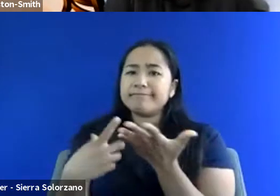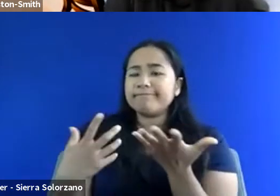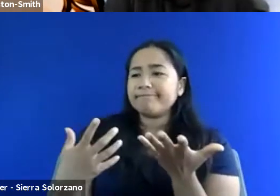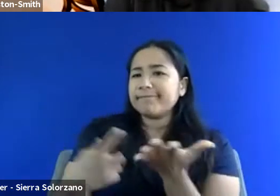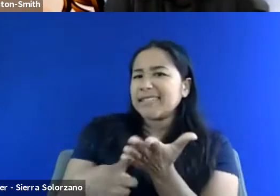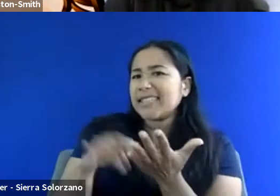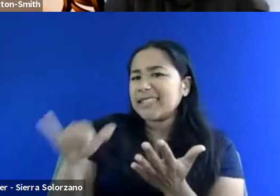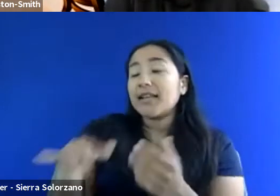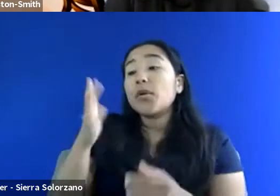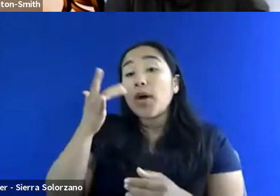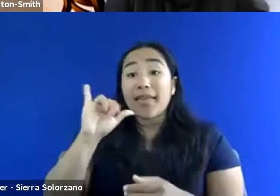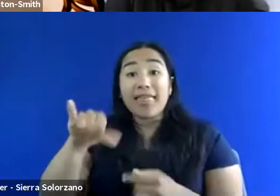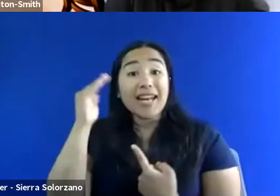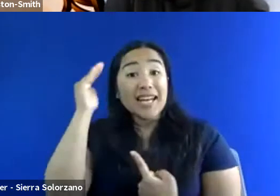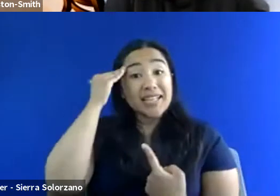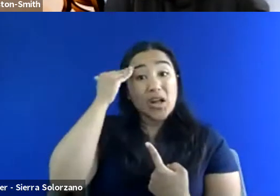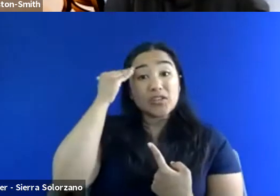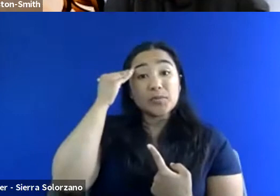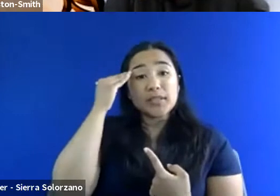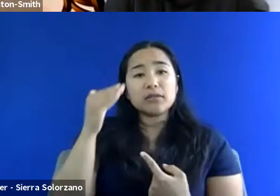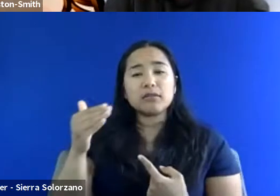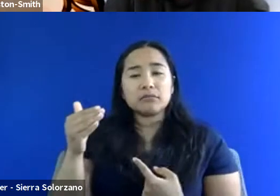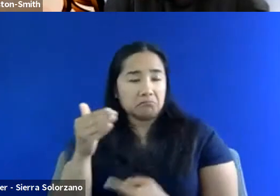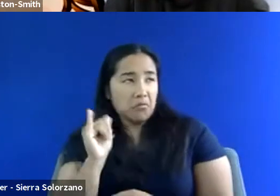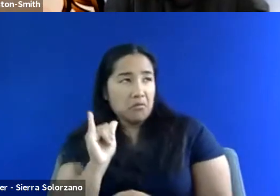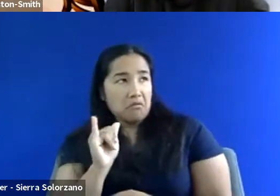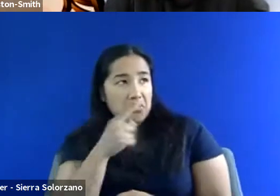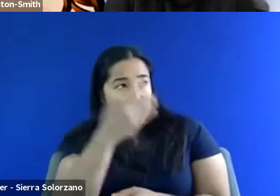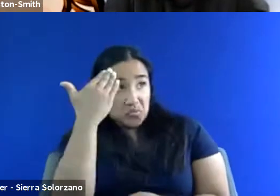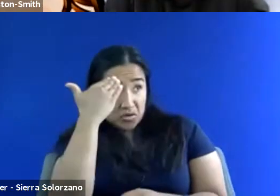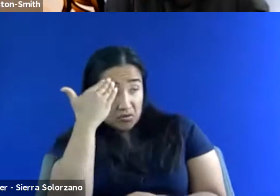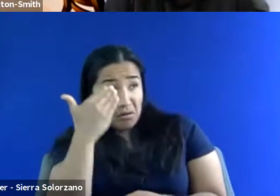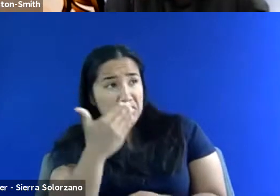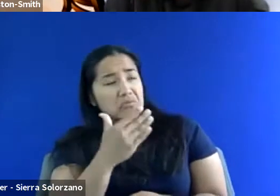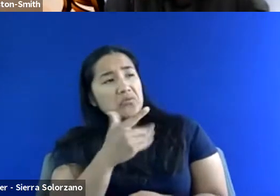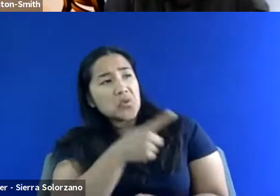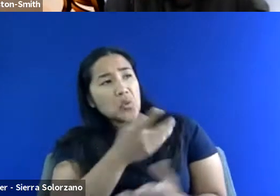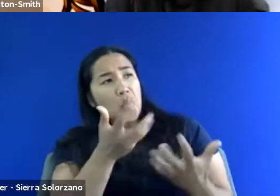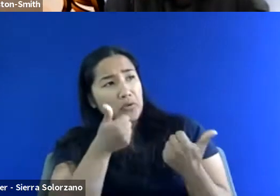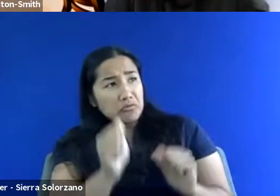because like, even that acknowledgement to me, it's just like, okay, like you really want to work on it. Like, I will connect with you.